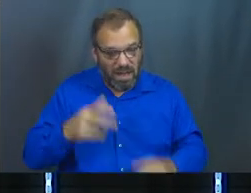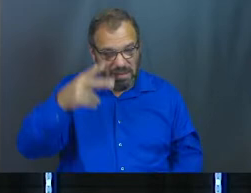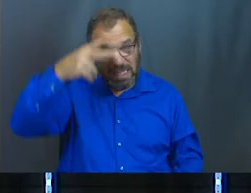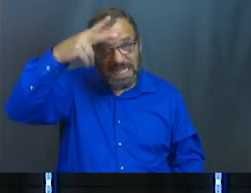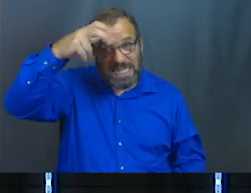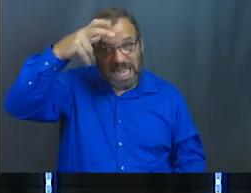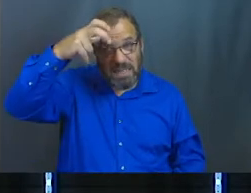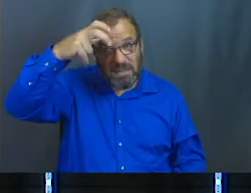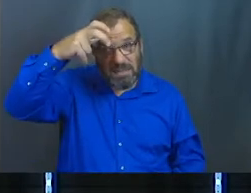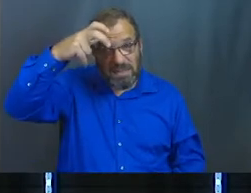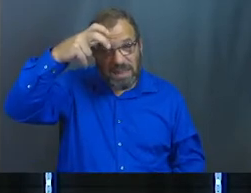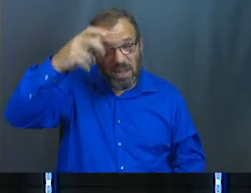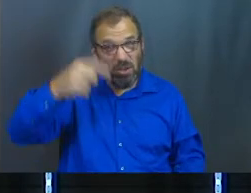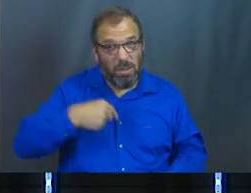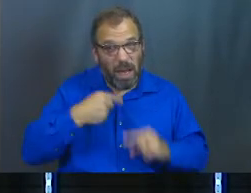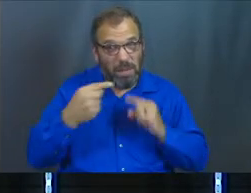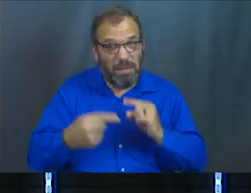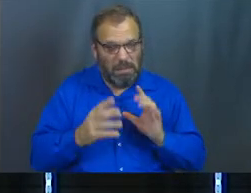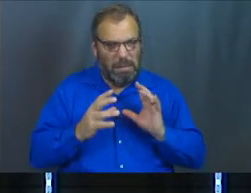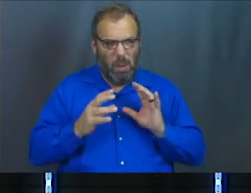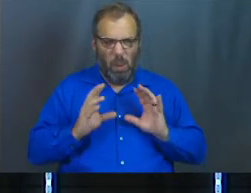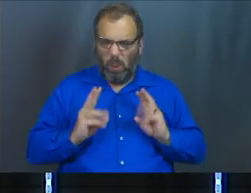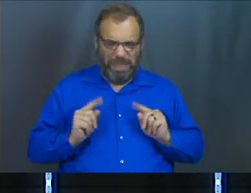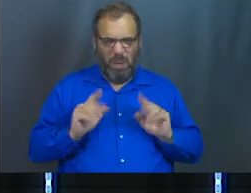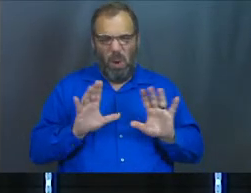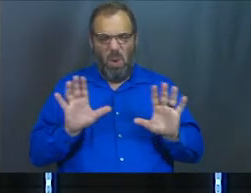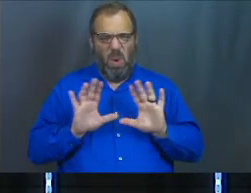make you struggle if you really think about it.